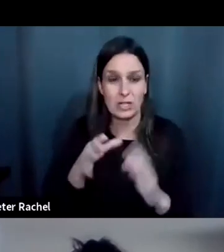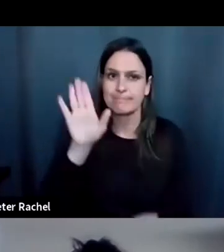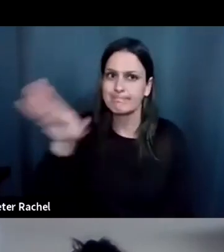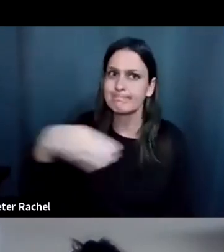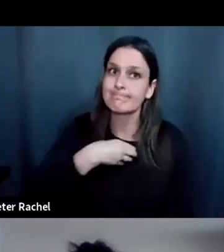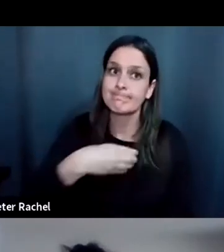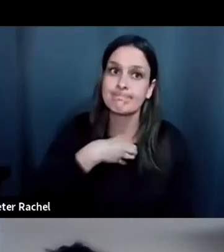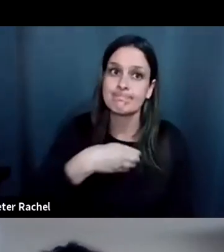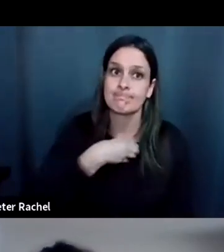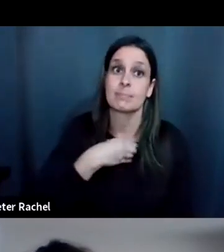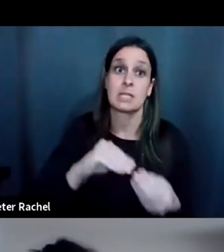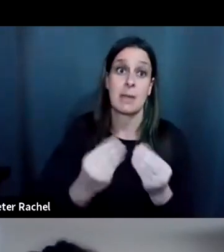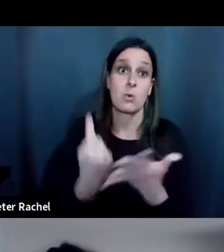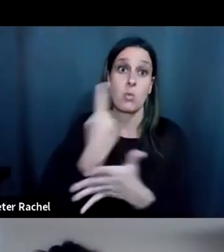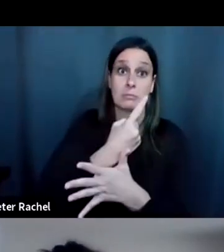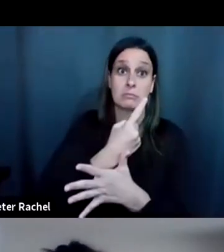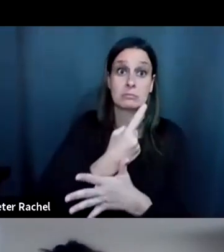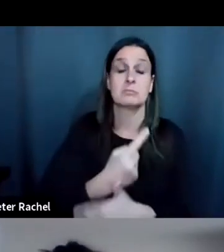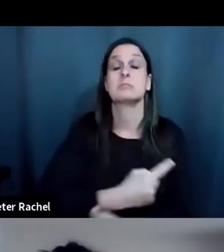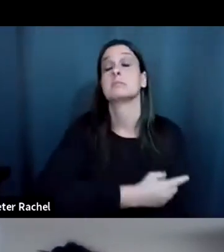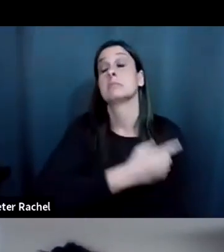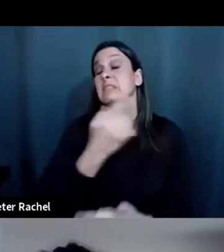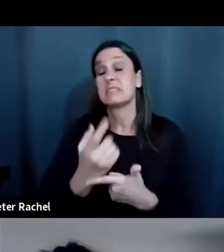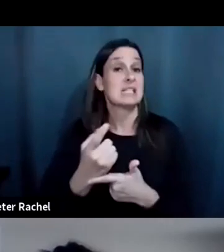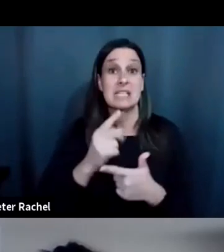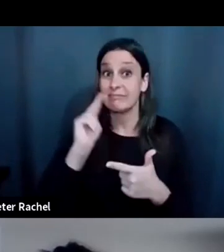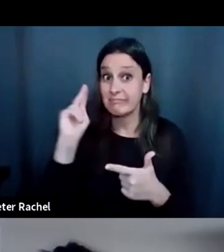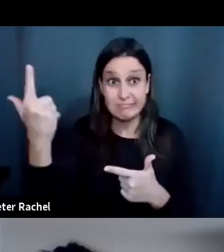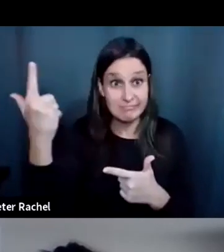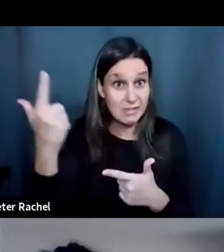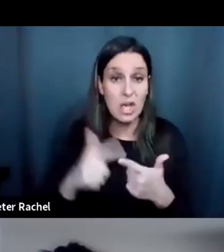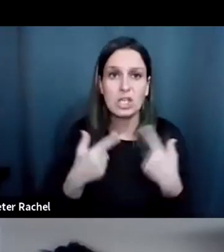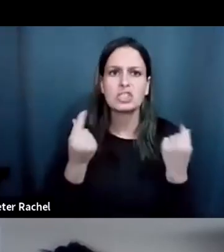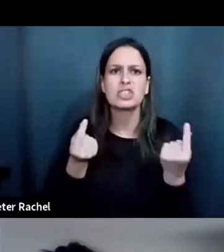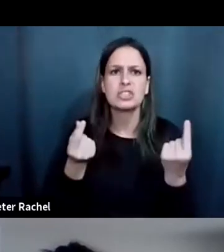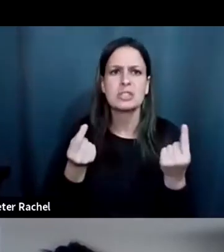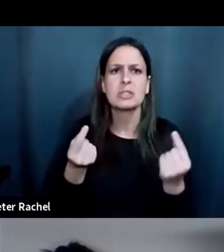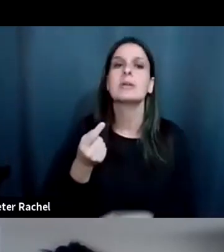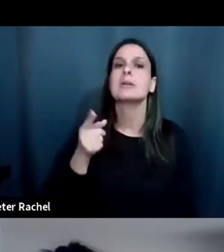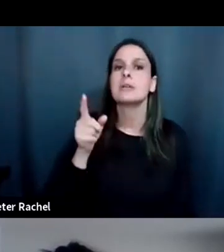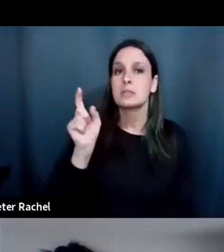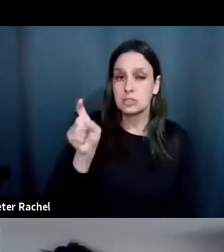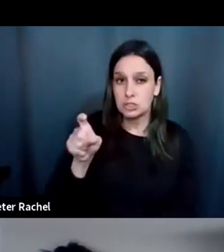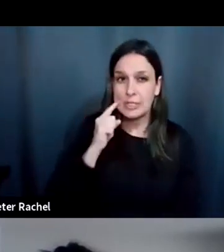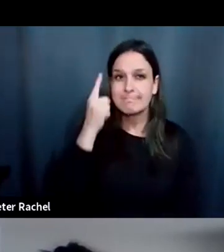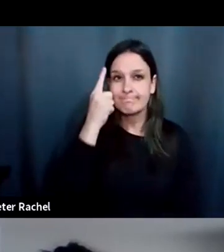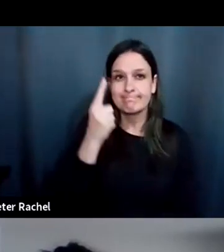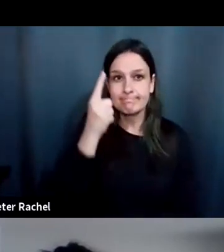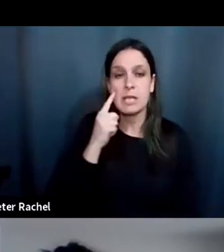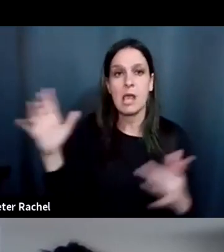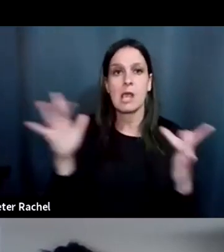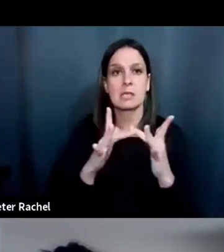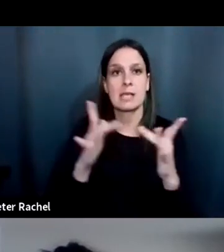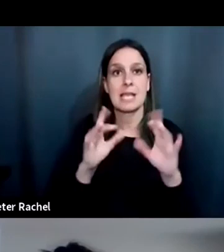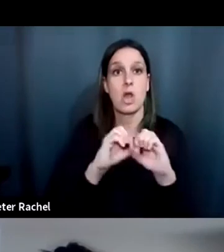would be number one. If that doesn't work, then you should consider contacting